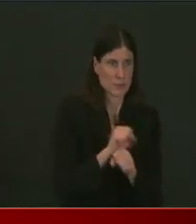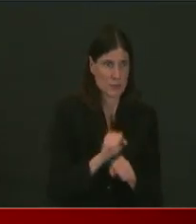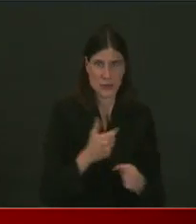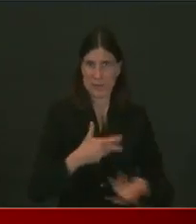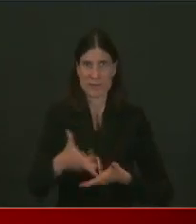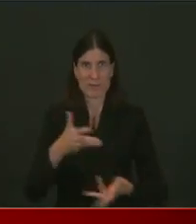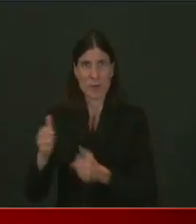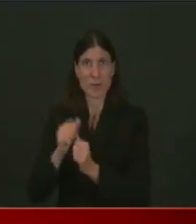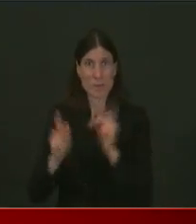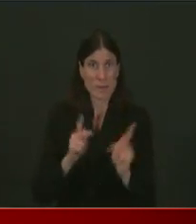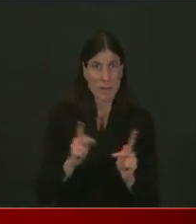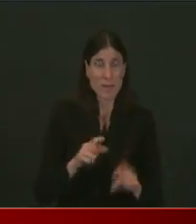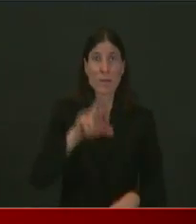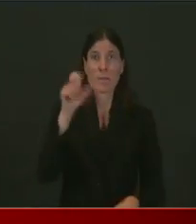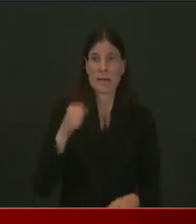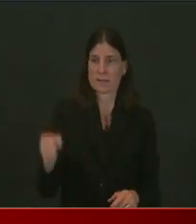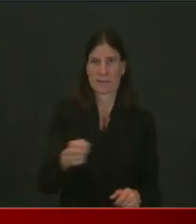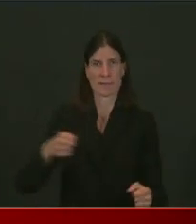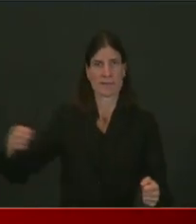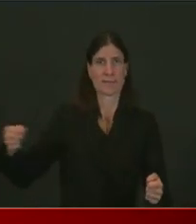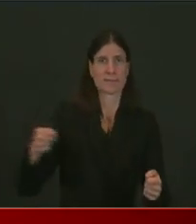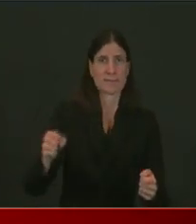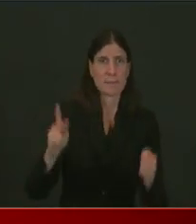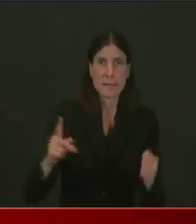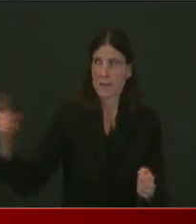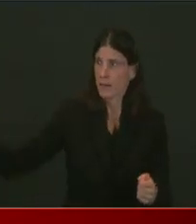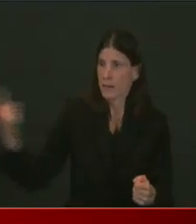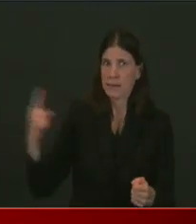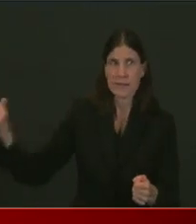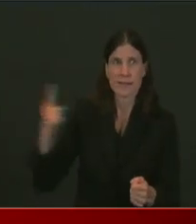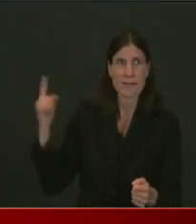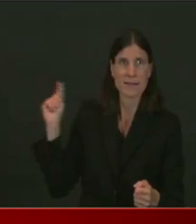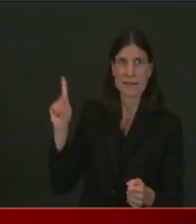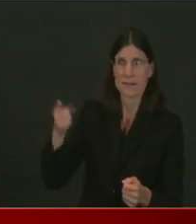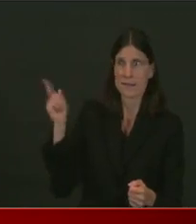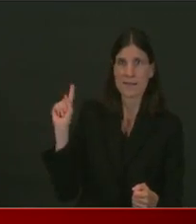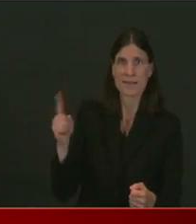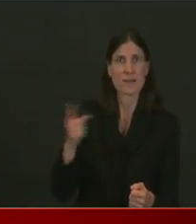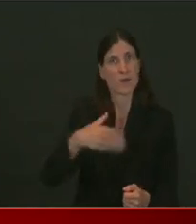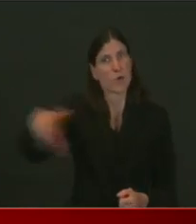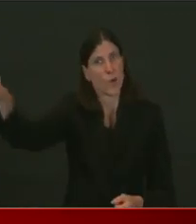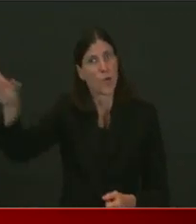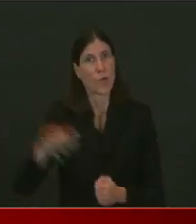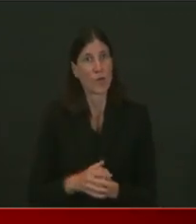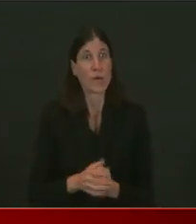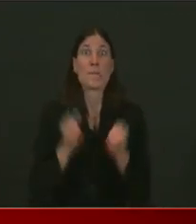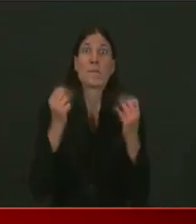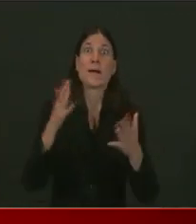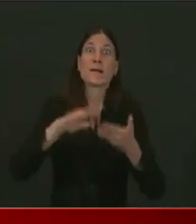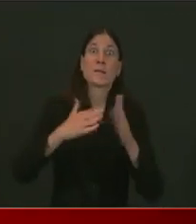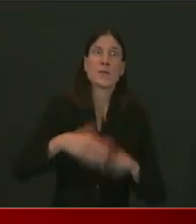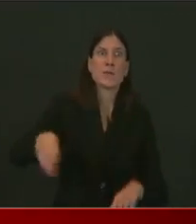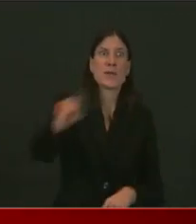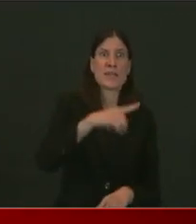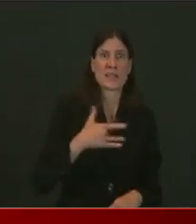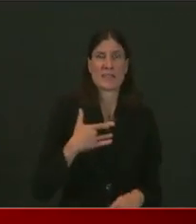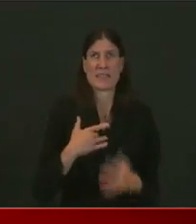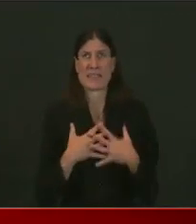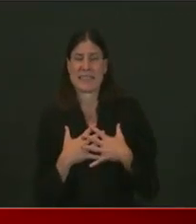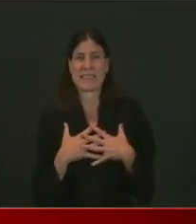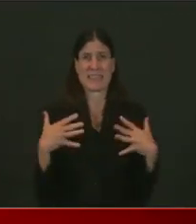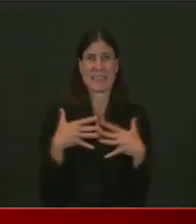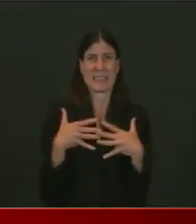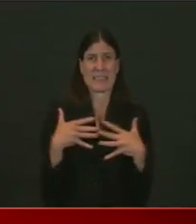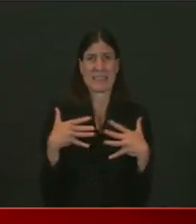still afraid, still afraid to go out to eat, still afraid to ride the bus, still afraid to get their haircut. So the